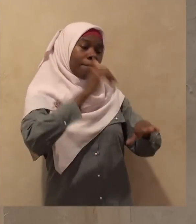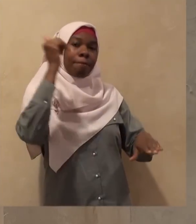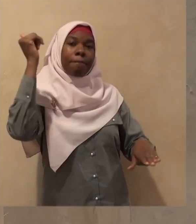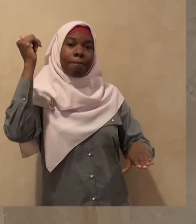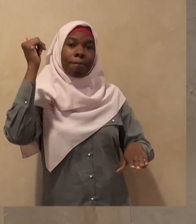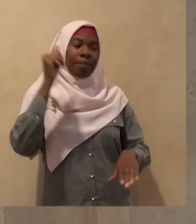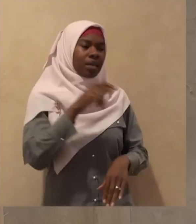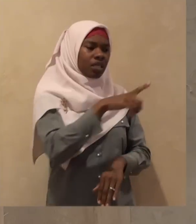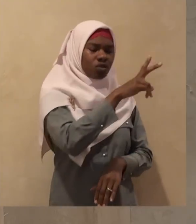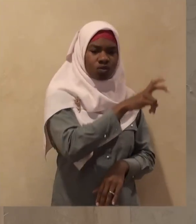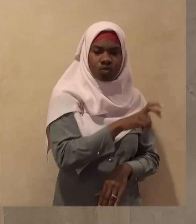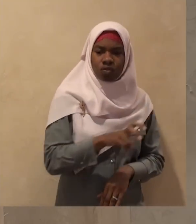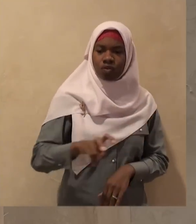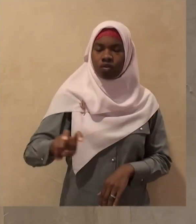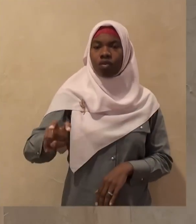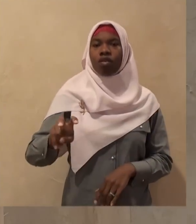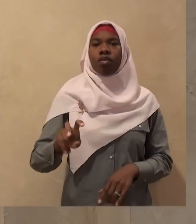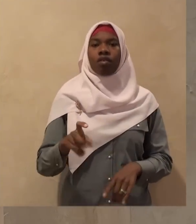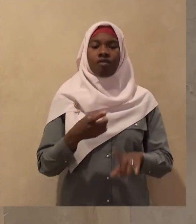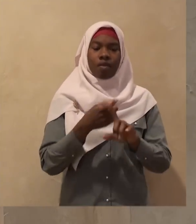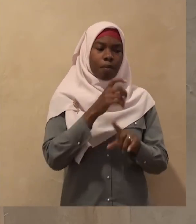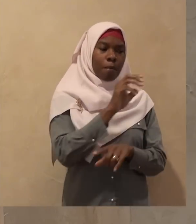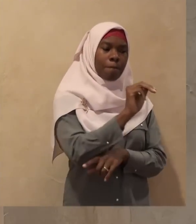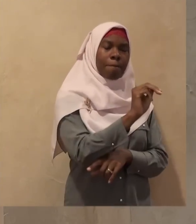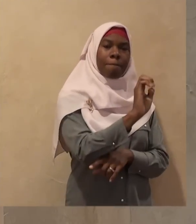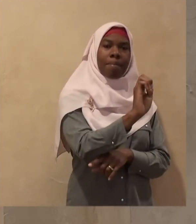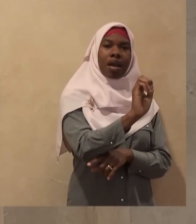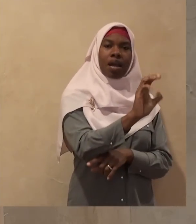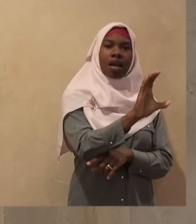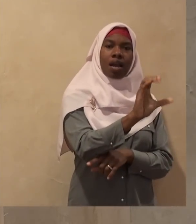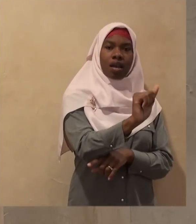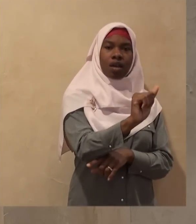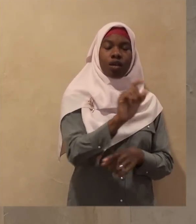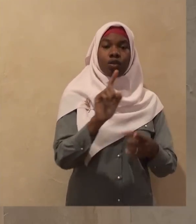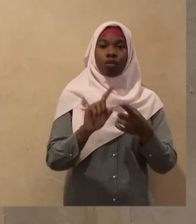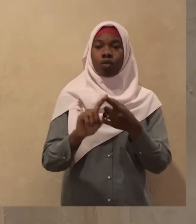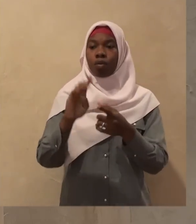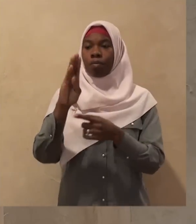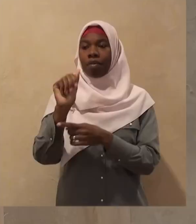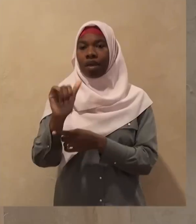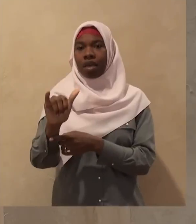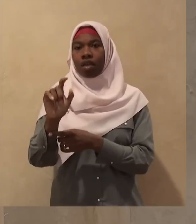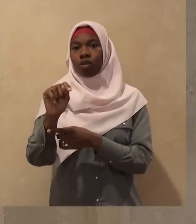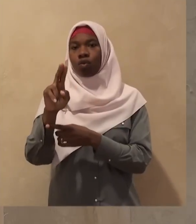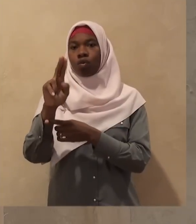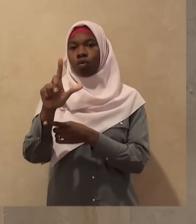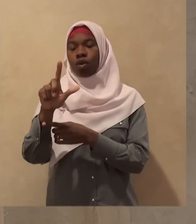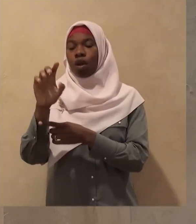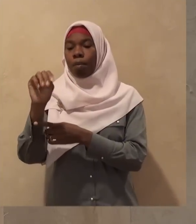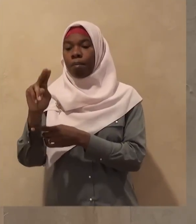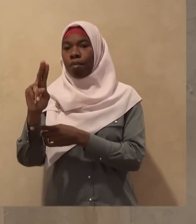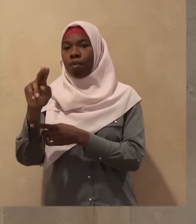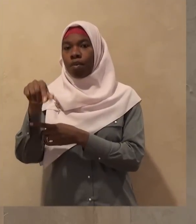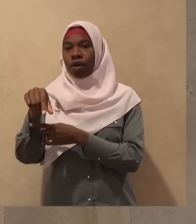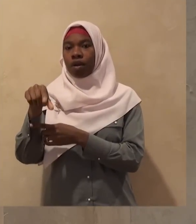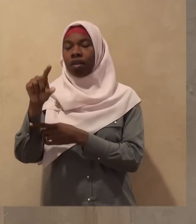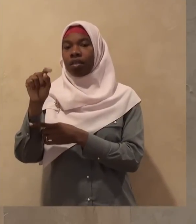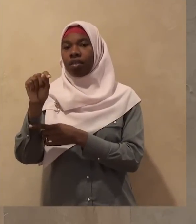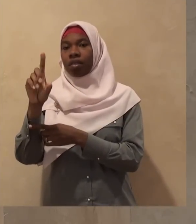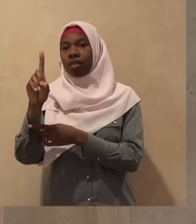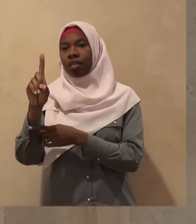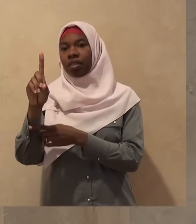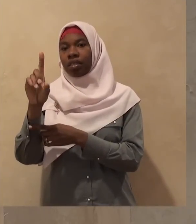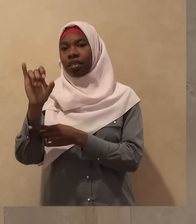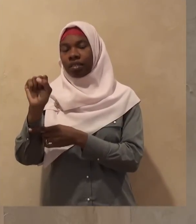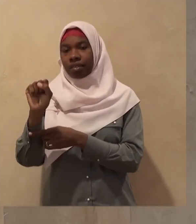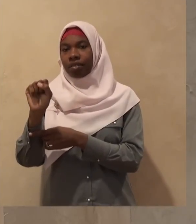makkah to bayt al-muqdis and from there he ascended to the heavens through the miraculous power of